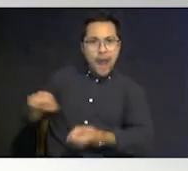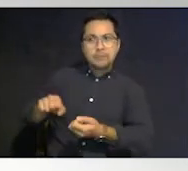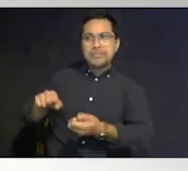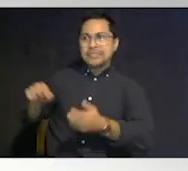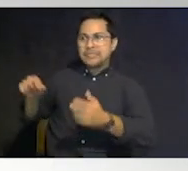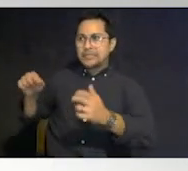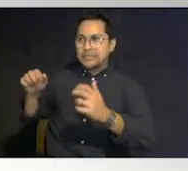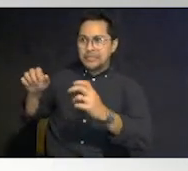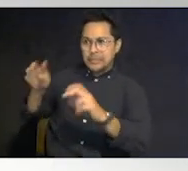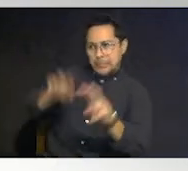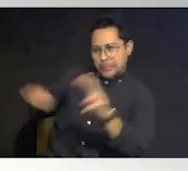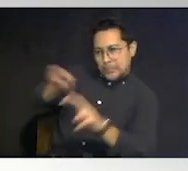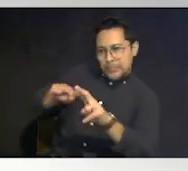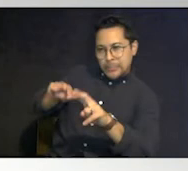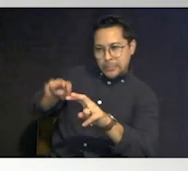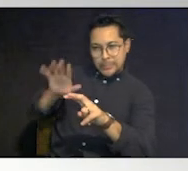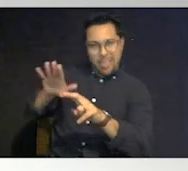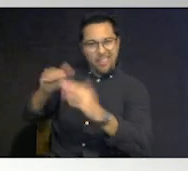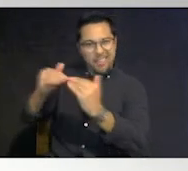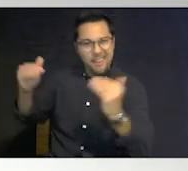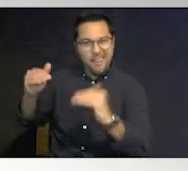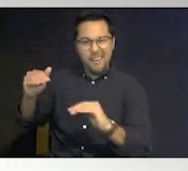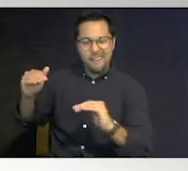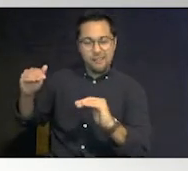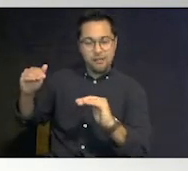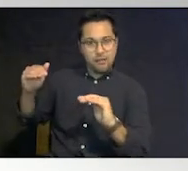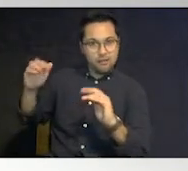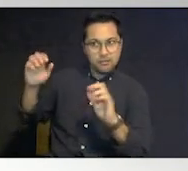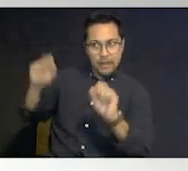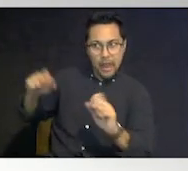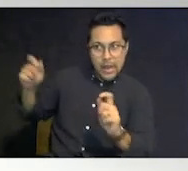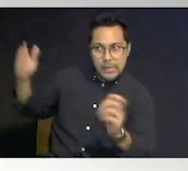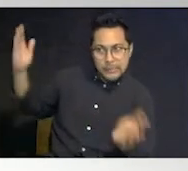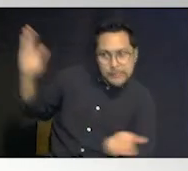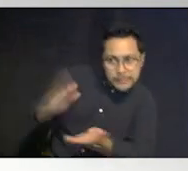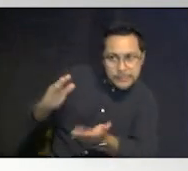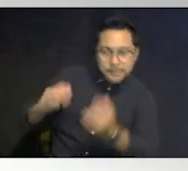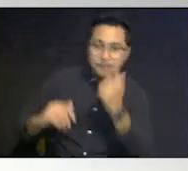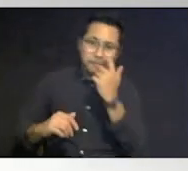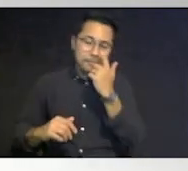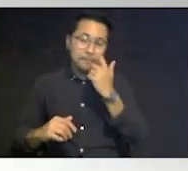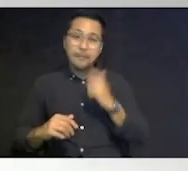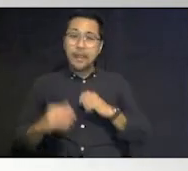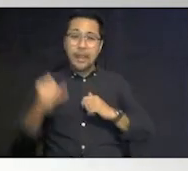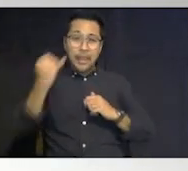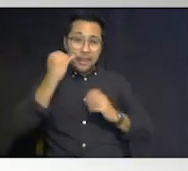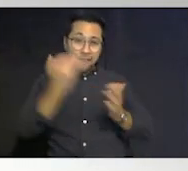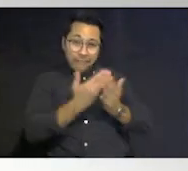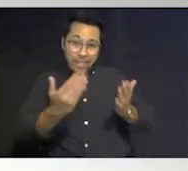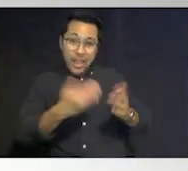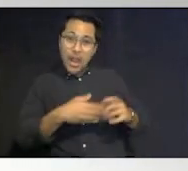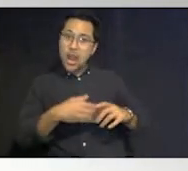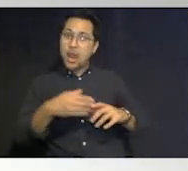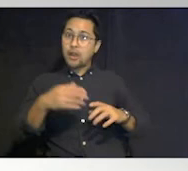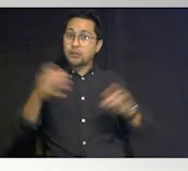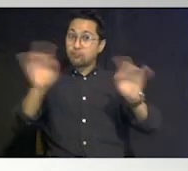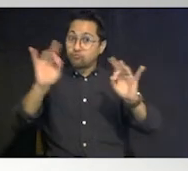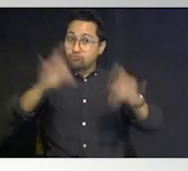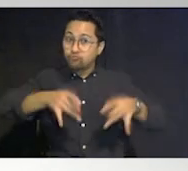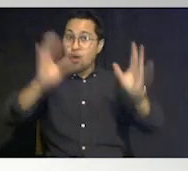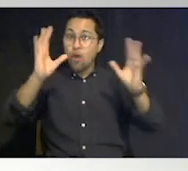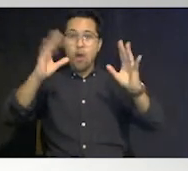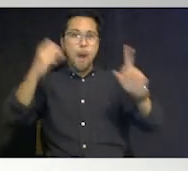make sure that we don't lose any more than we possibly could lose because of the nature of an emergency